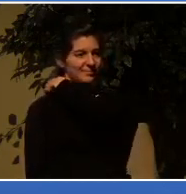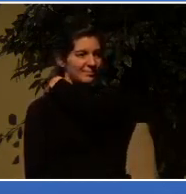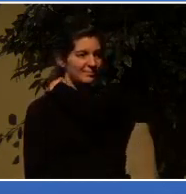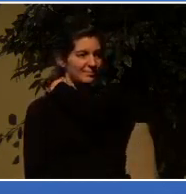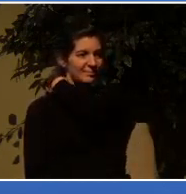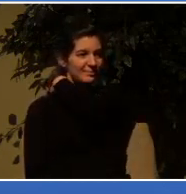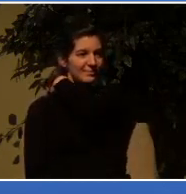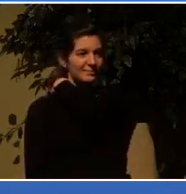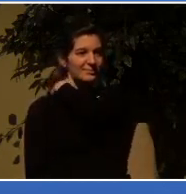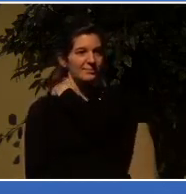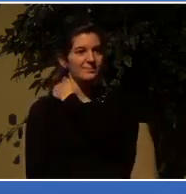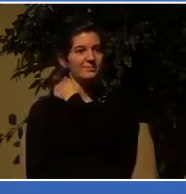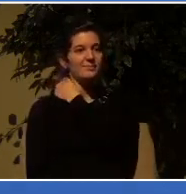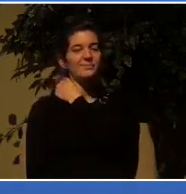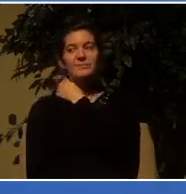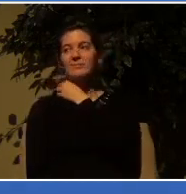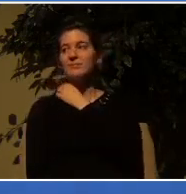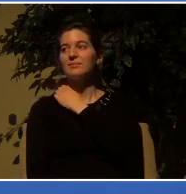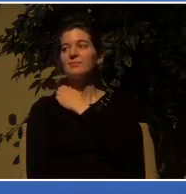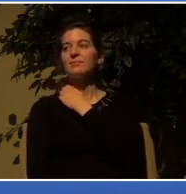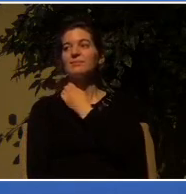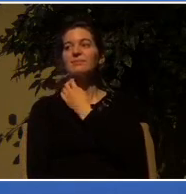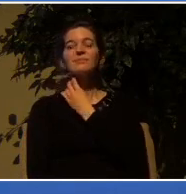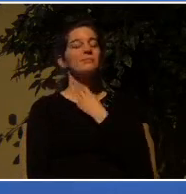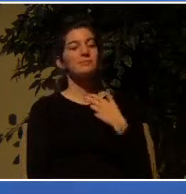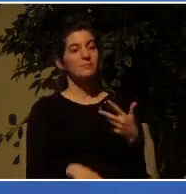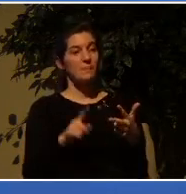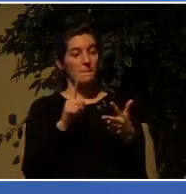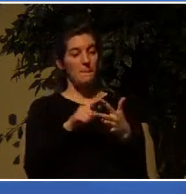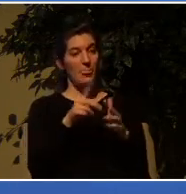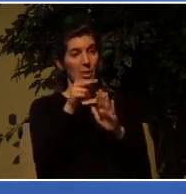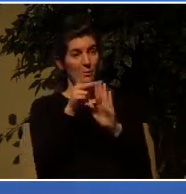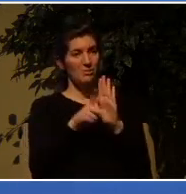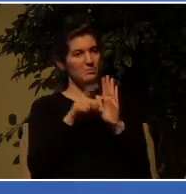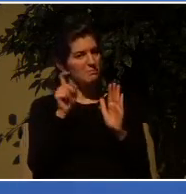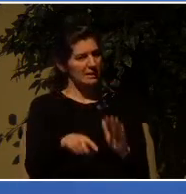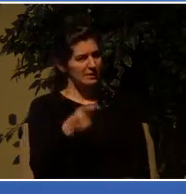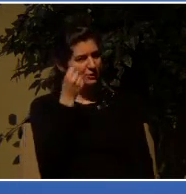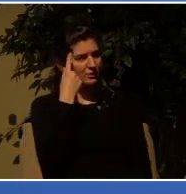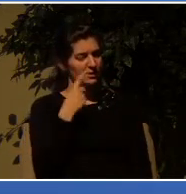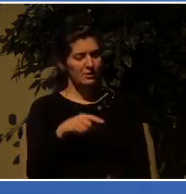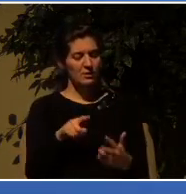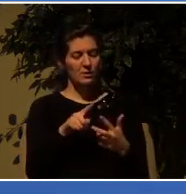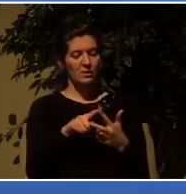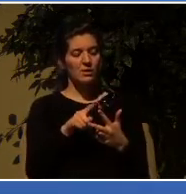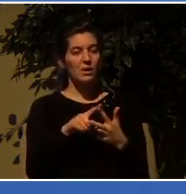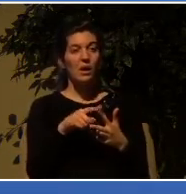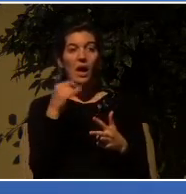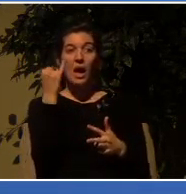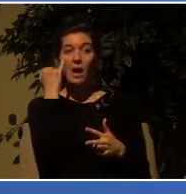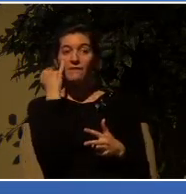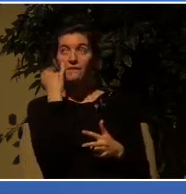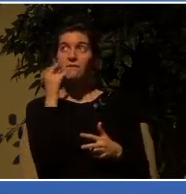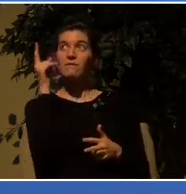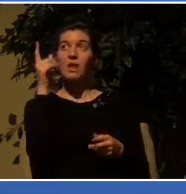Second principle that we need to understand is that if God does allow evil to come our way,